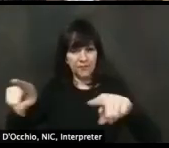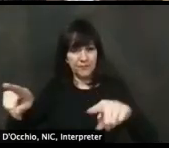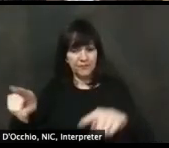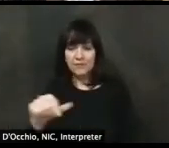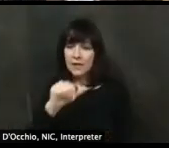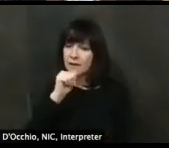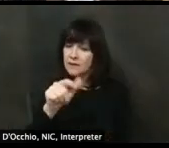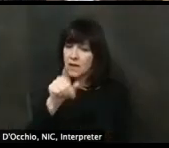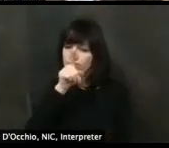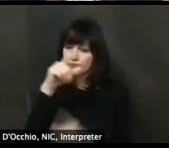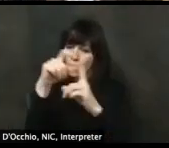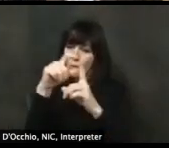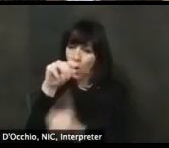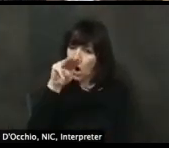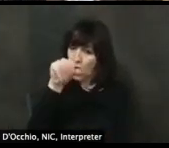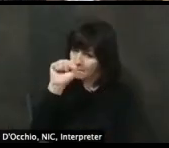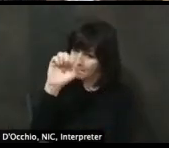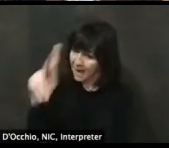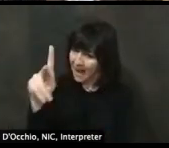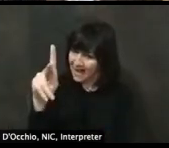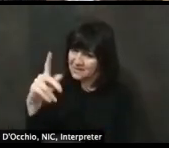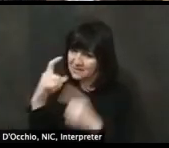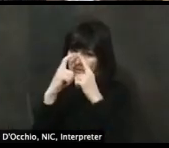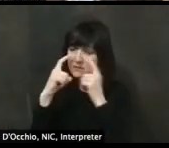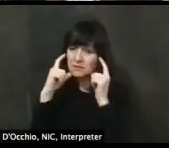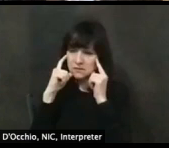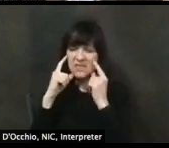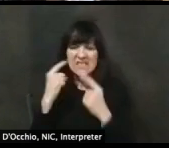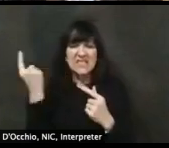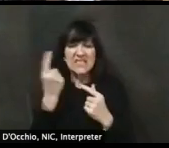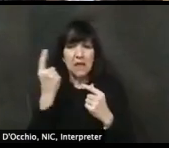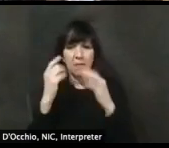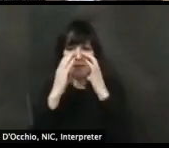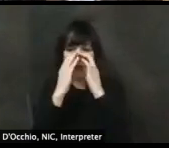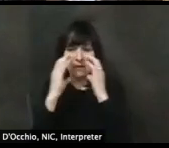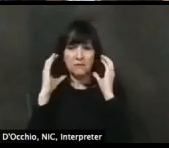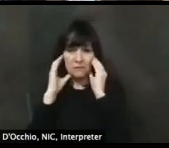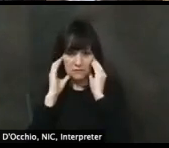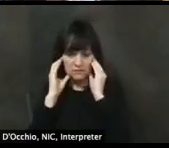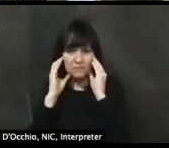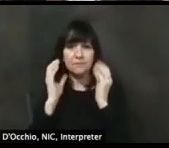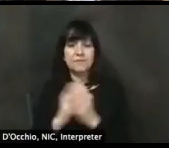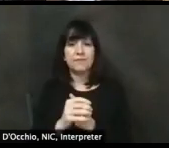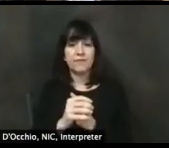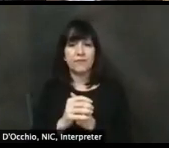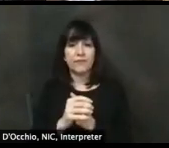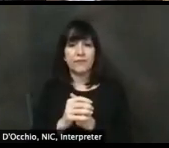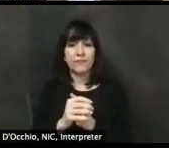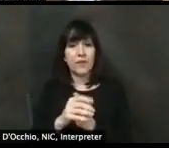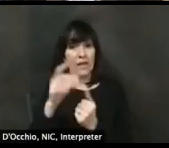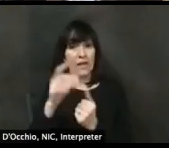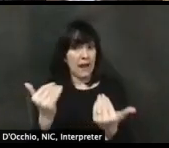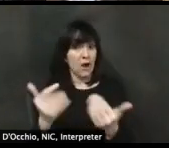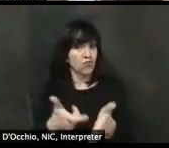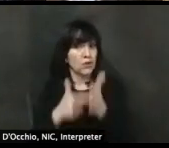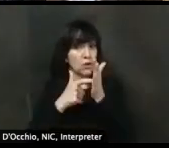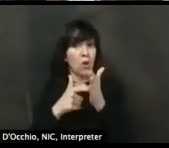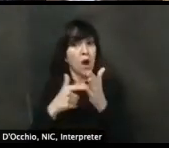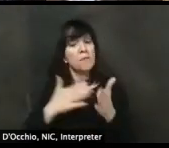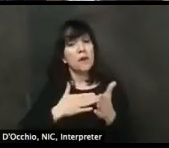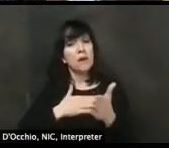it is mandatory. I said, um, I just said recommendations. It's not a recommendation. It is, um, it is a requirement. If you are